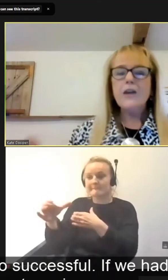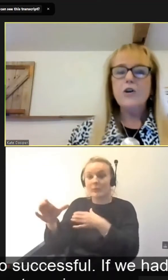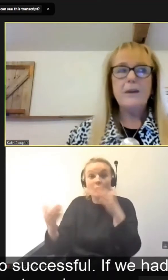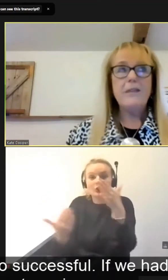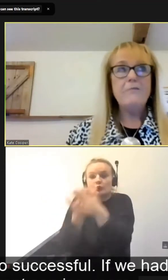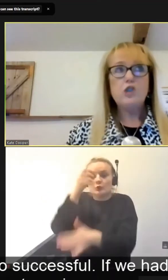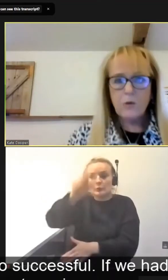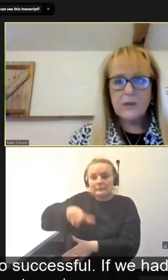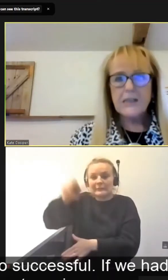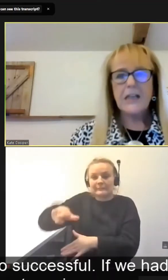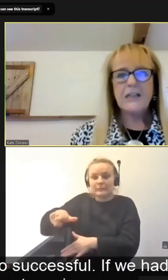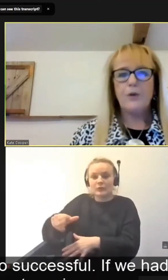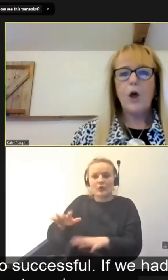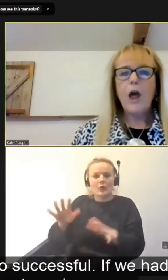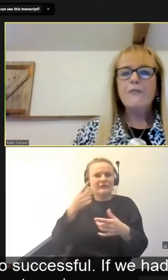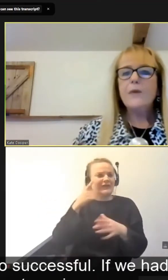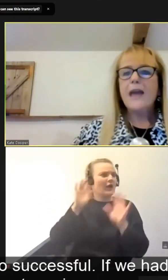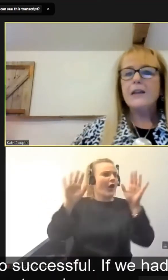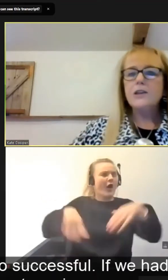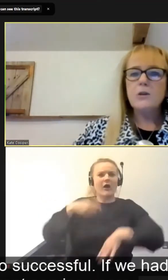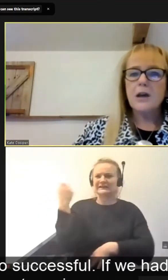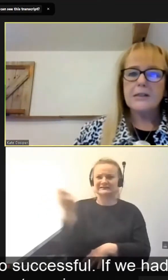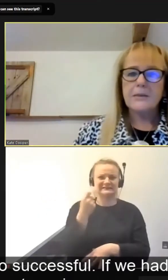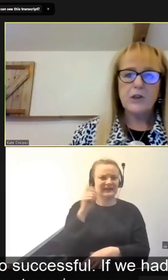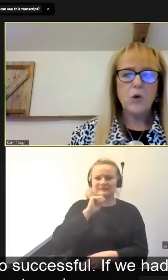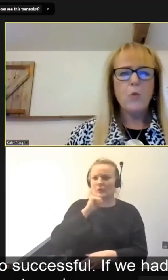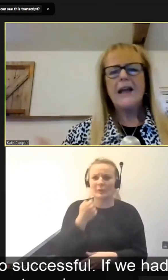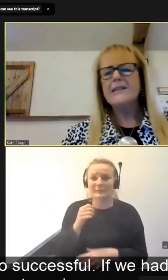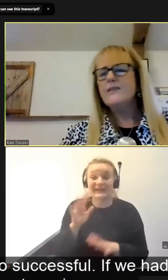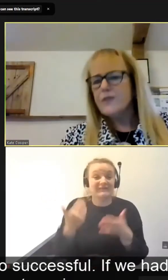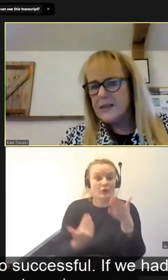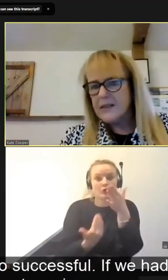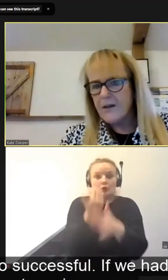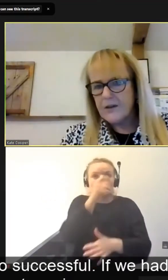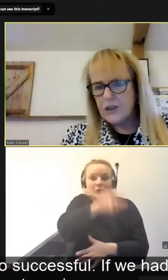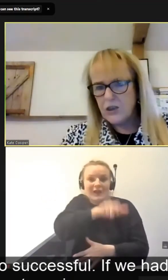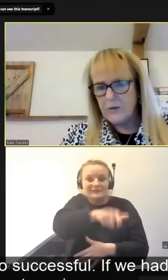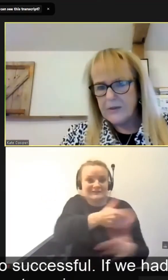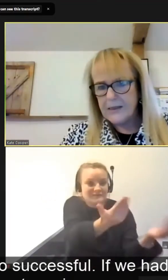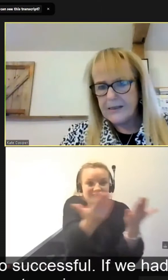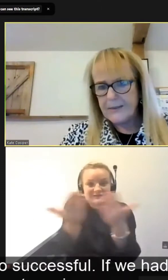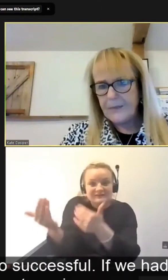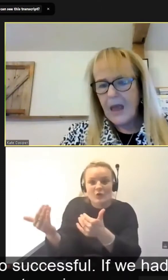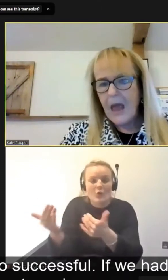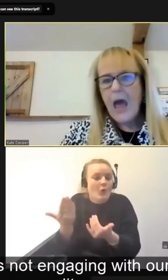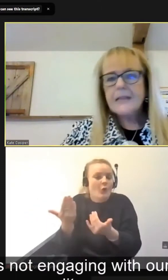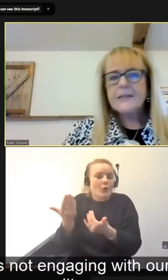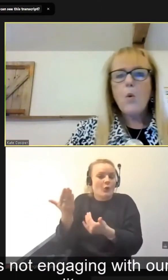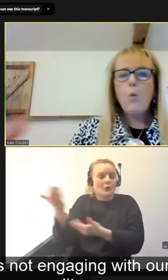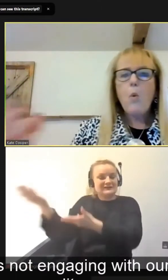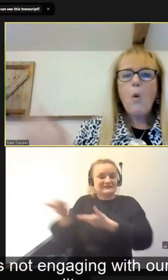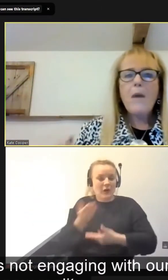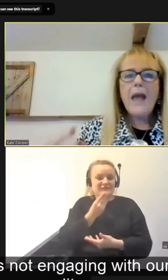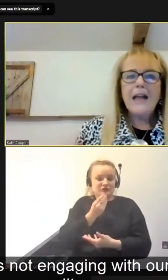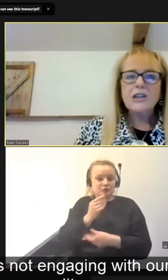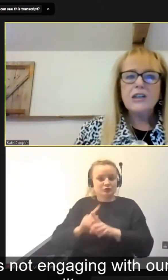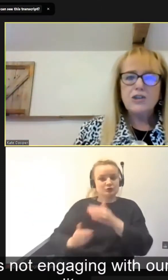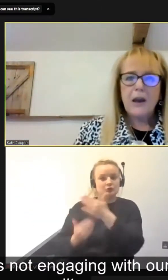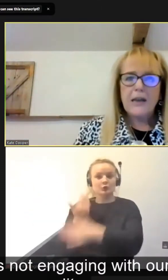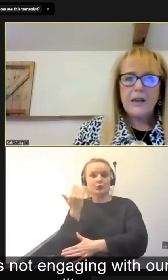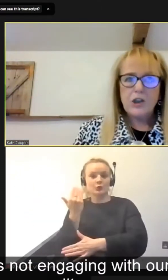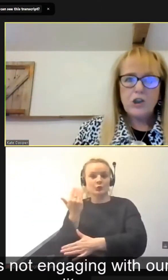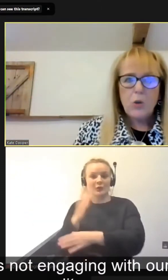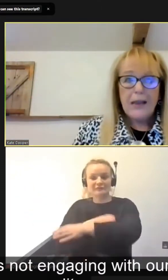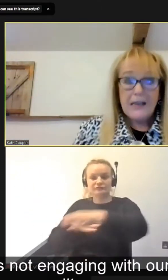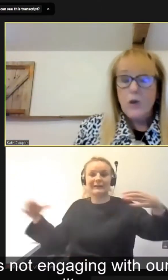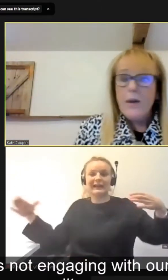we really could be so successful, if we had new customers, or we had different service users. So what we're actually